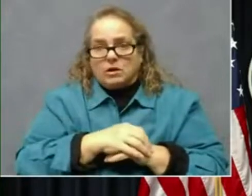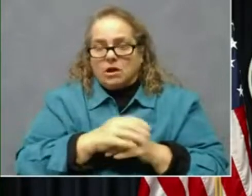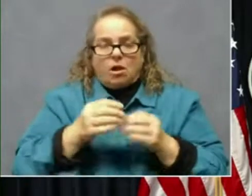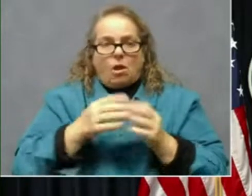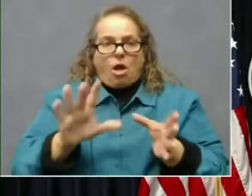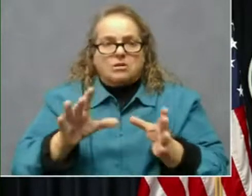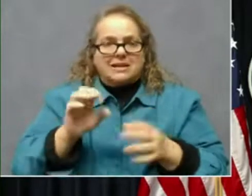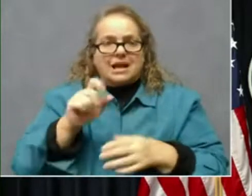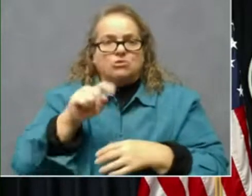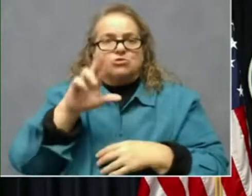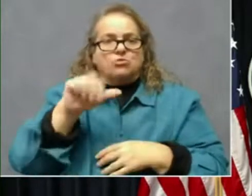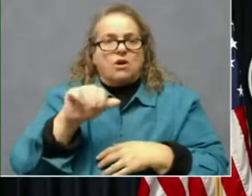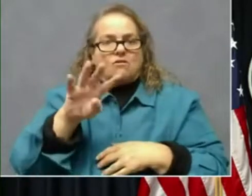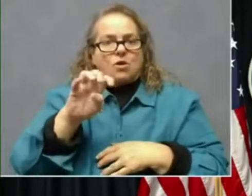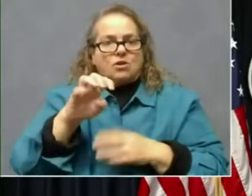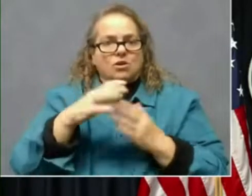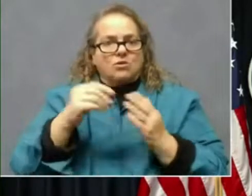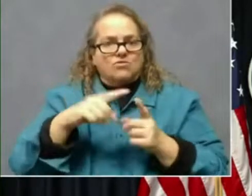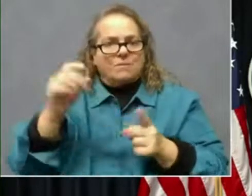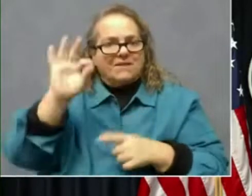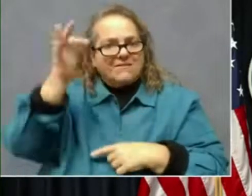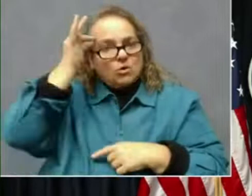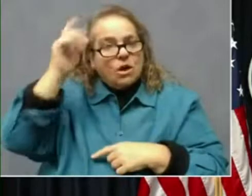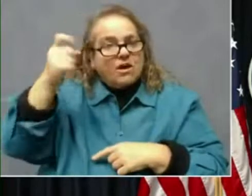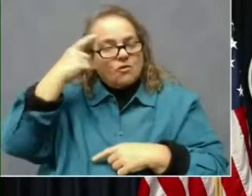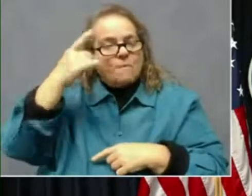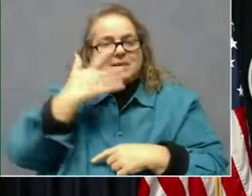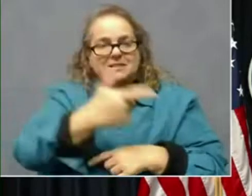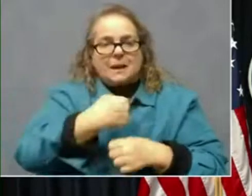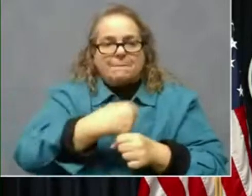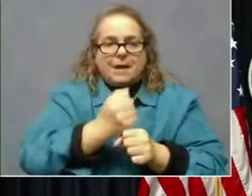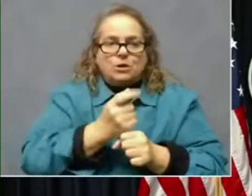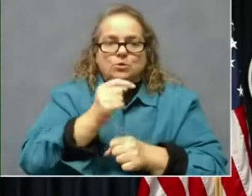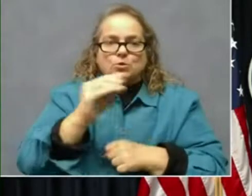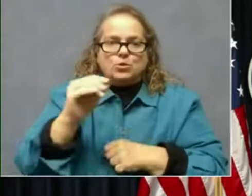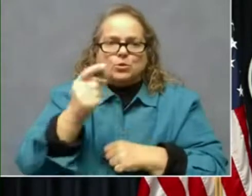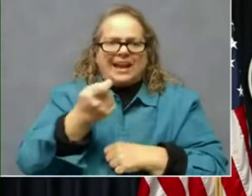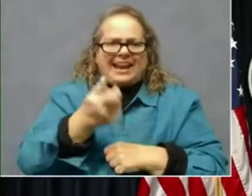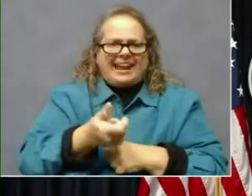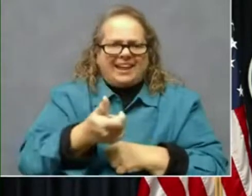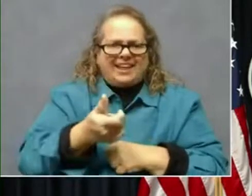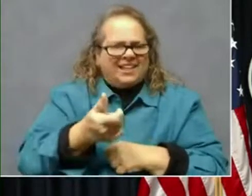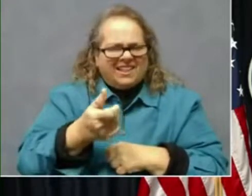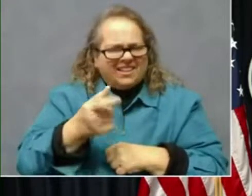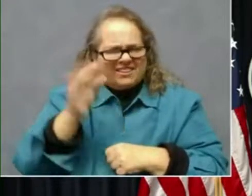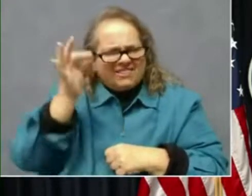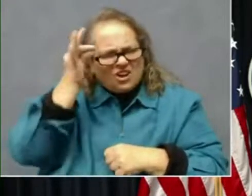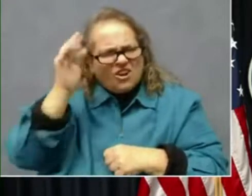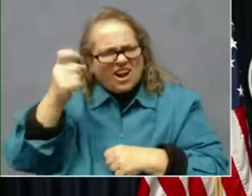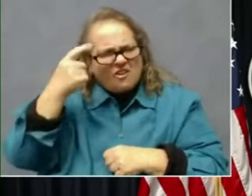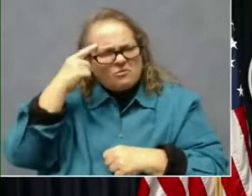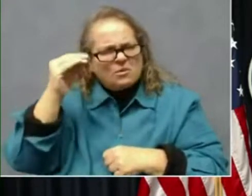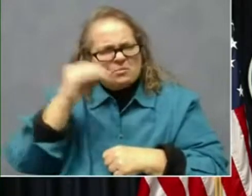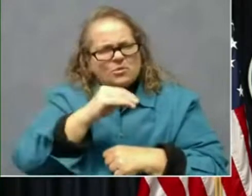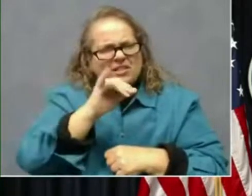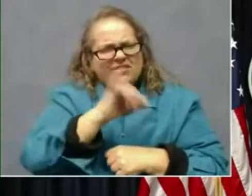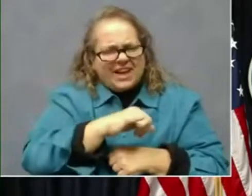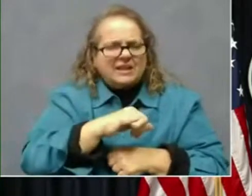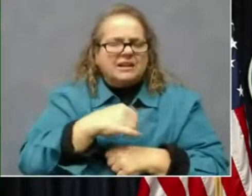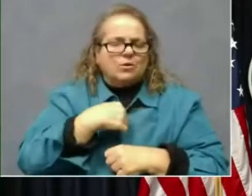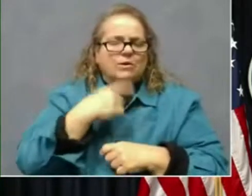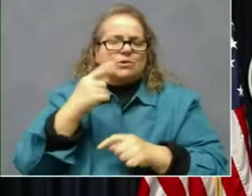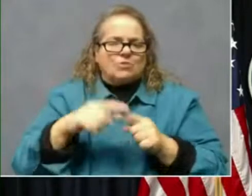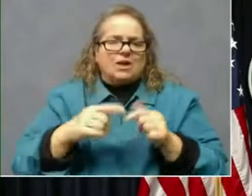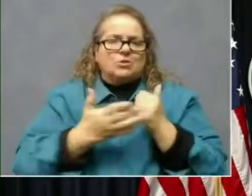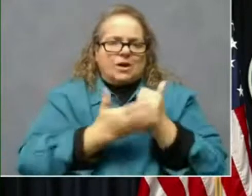$400 from the federal government because they made too little, I can't believe the federal government, uh, put that in. There's, there's going to be some, some help on the way.